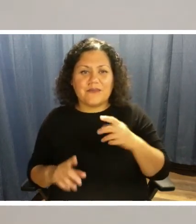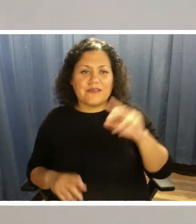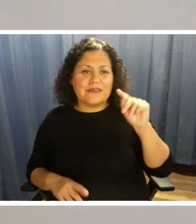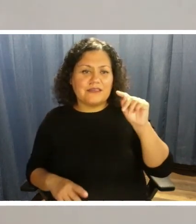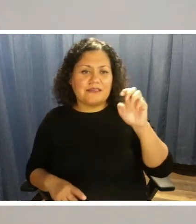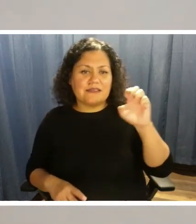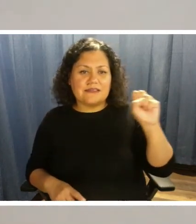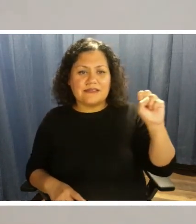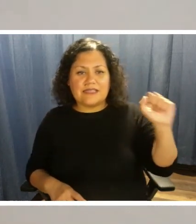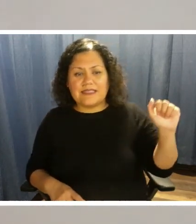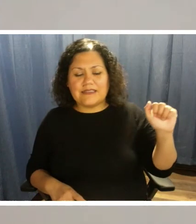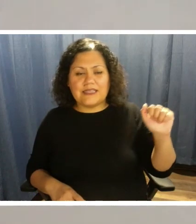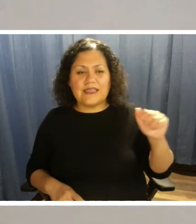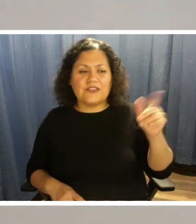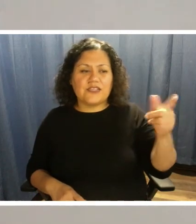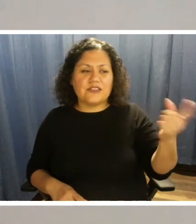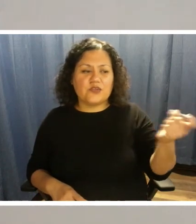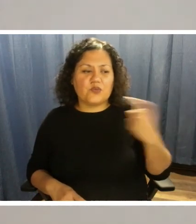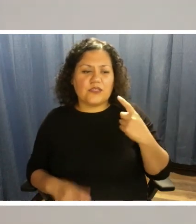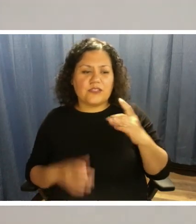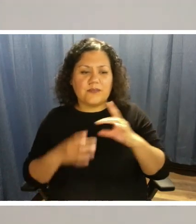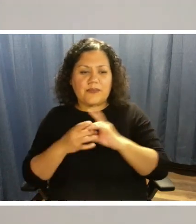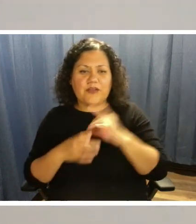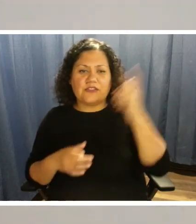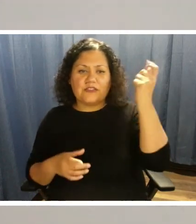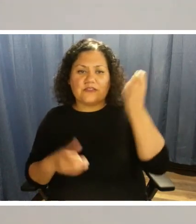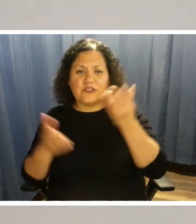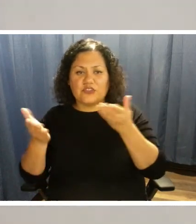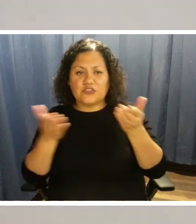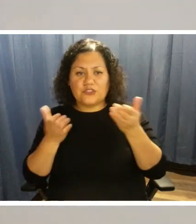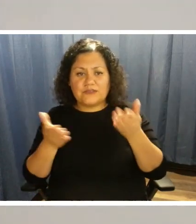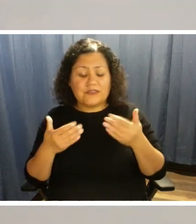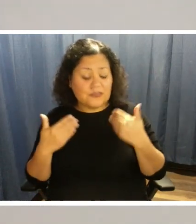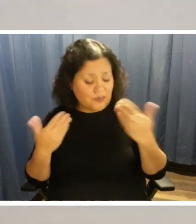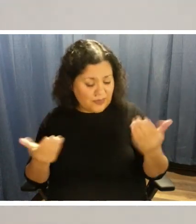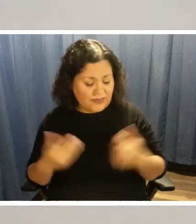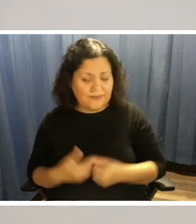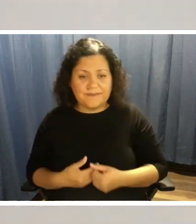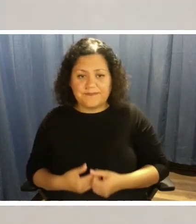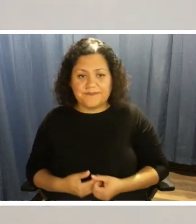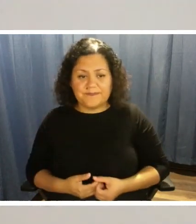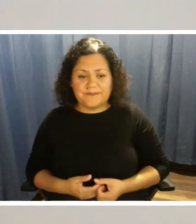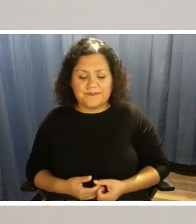and she's got a question about subscription service. Tessa, please state your question.